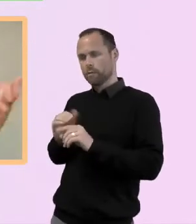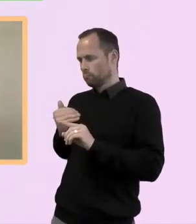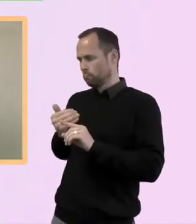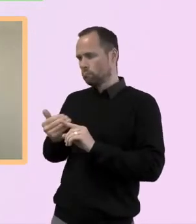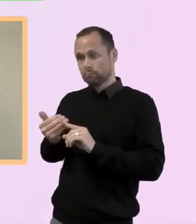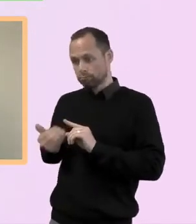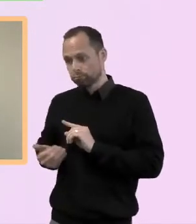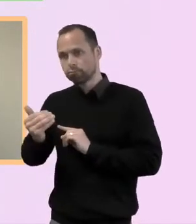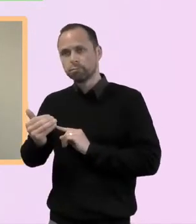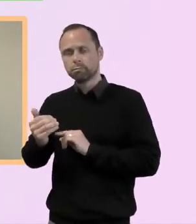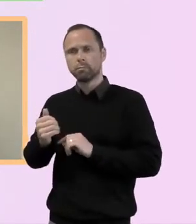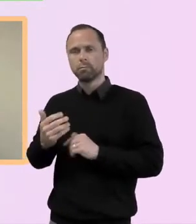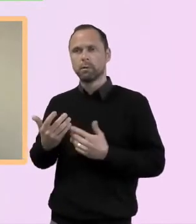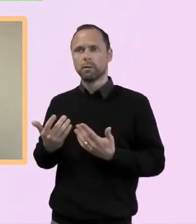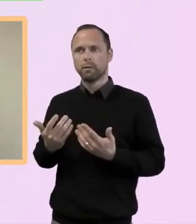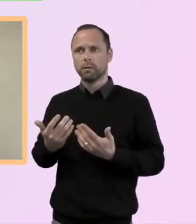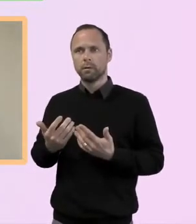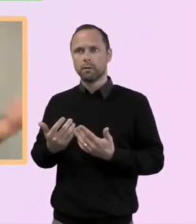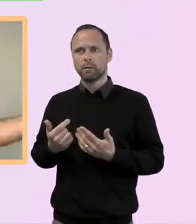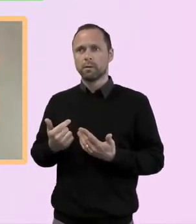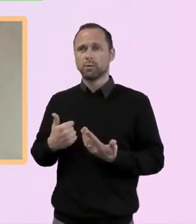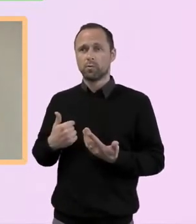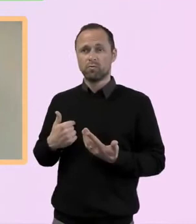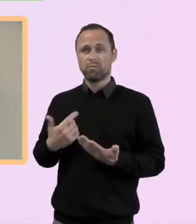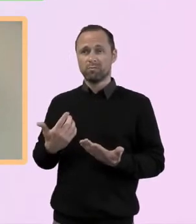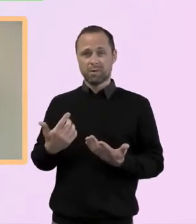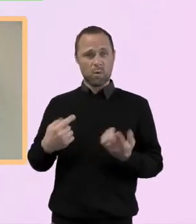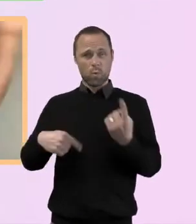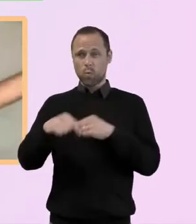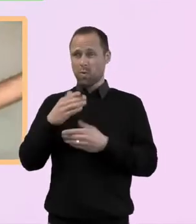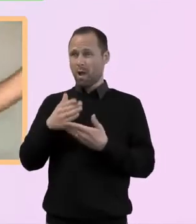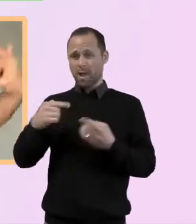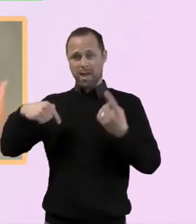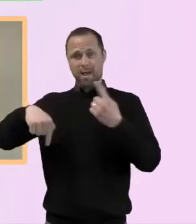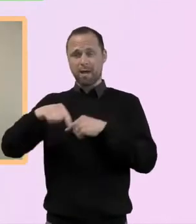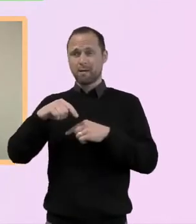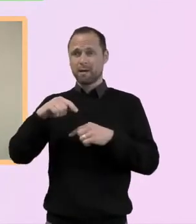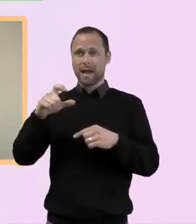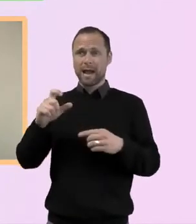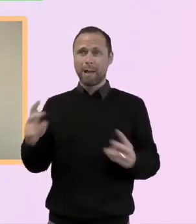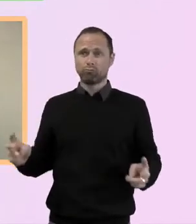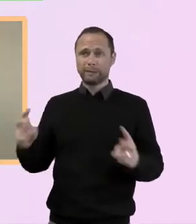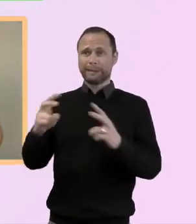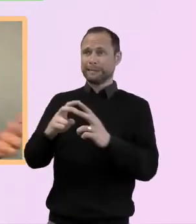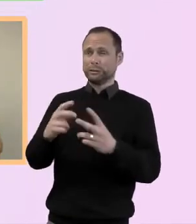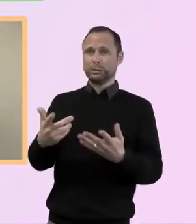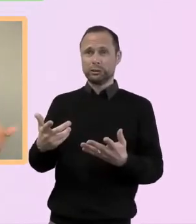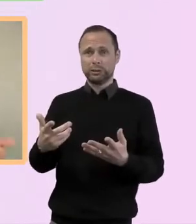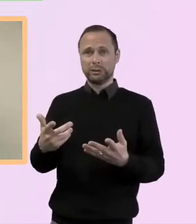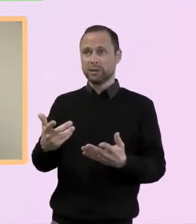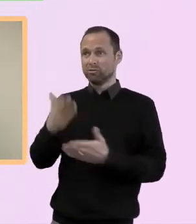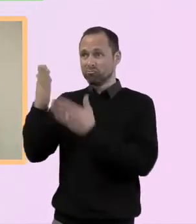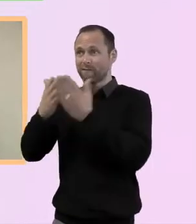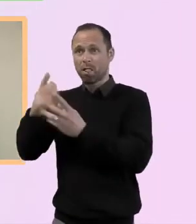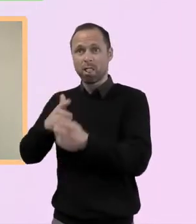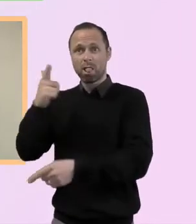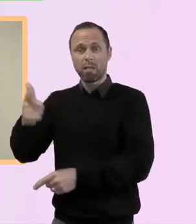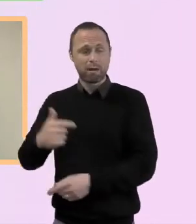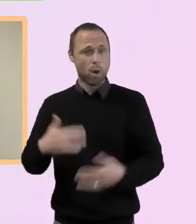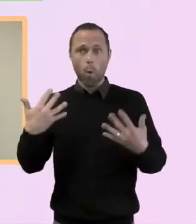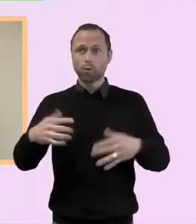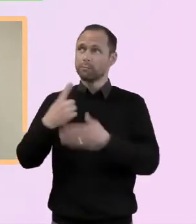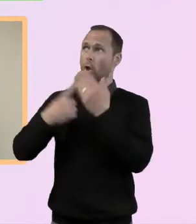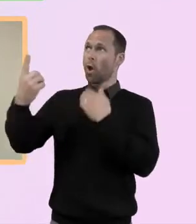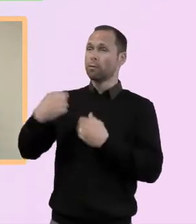like, we're in the middle of rural Cambridgeshire, like that, that, that was, wow, how awesome is God, right? Now, we can't